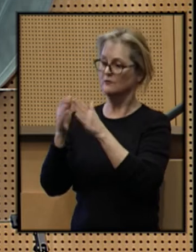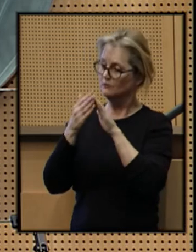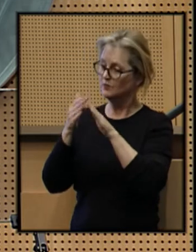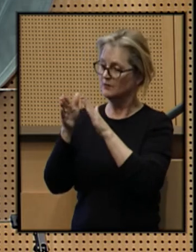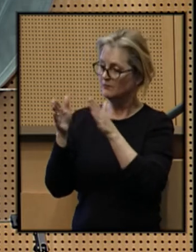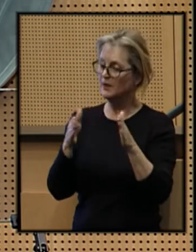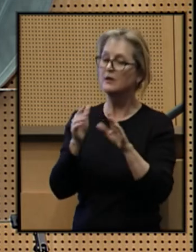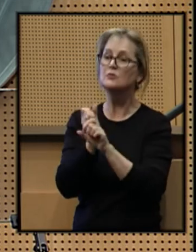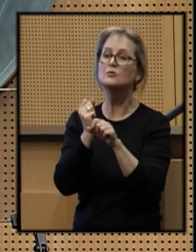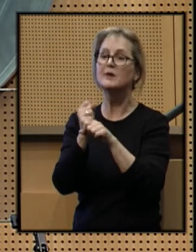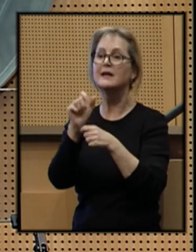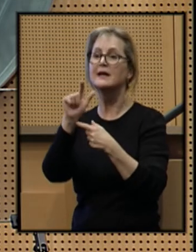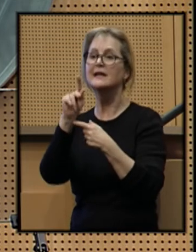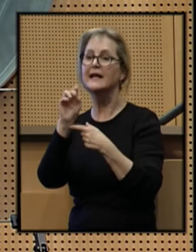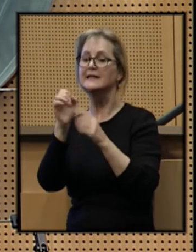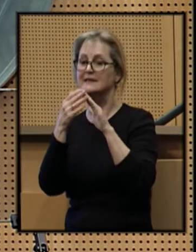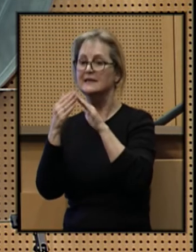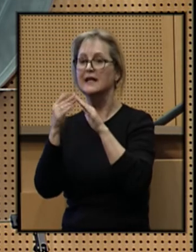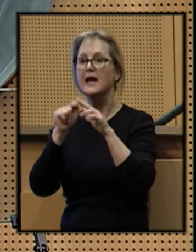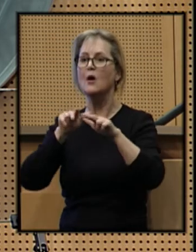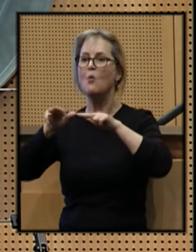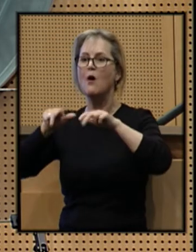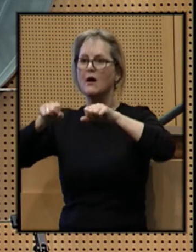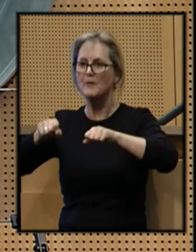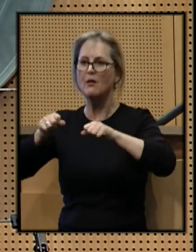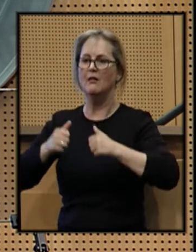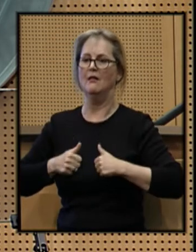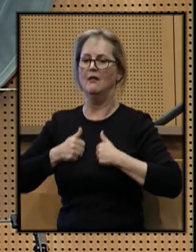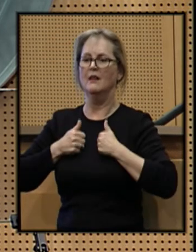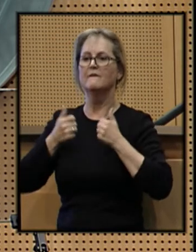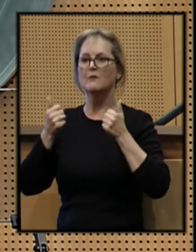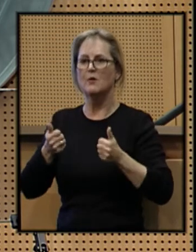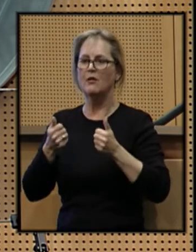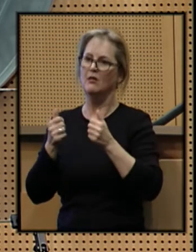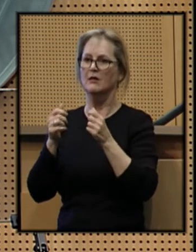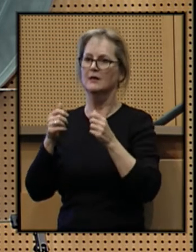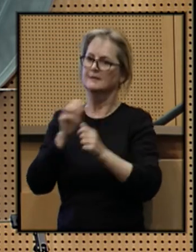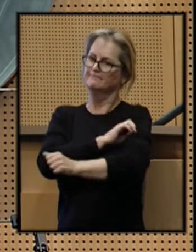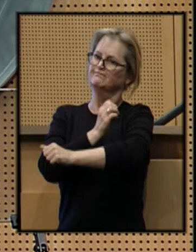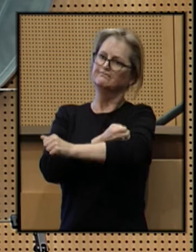to make Lake City a walkable, livable, vibrant neighborhood.